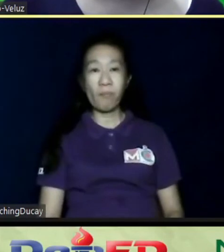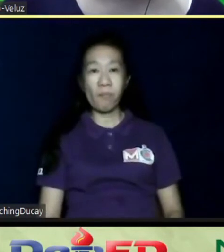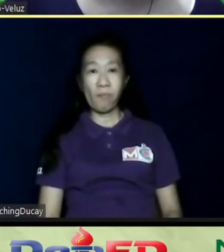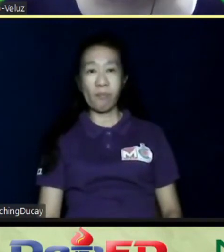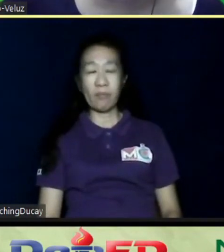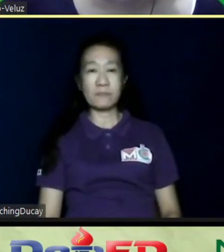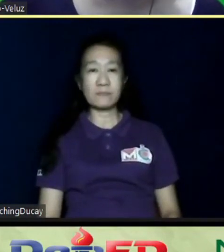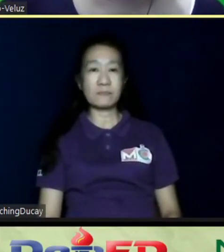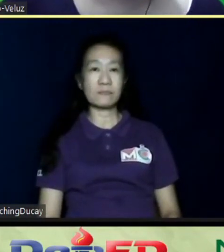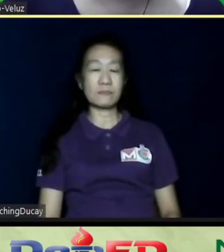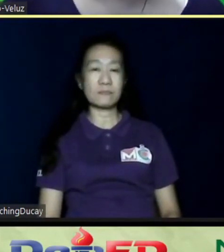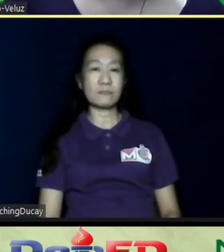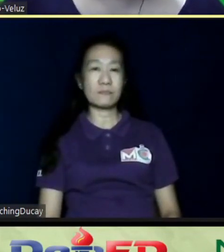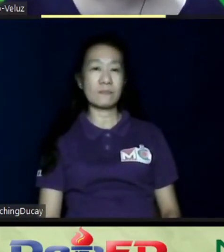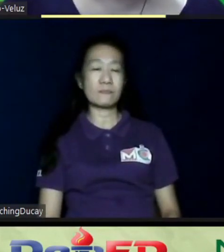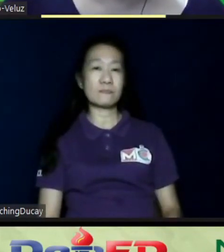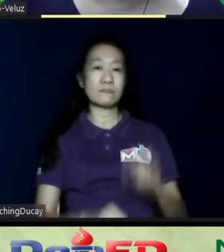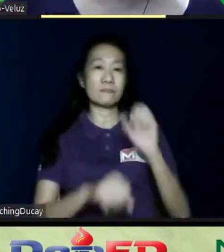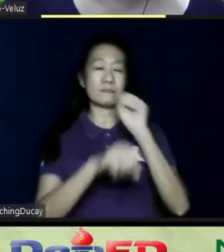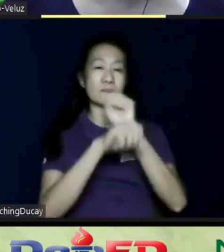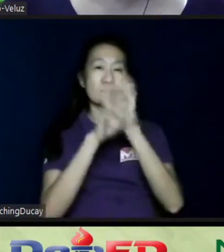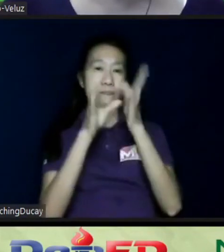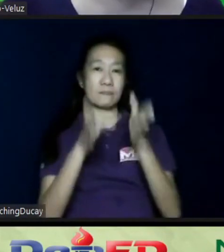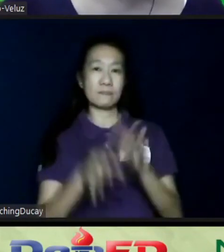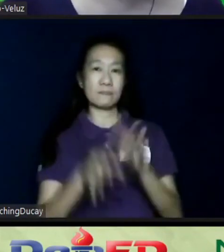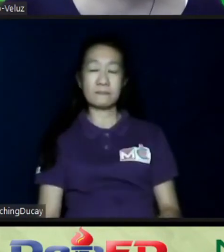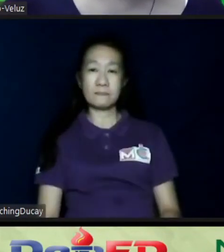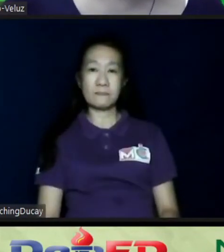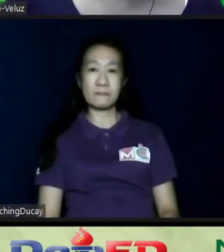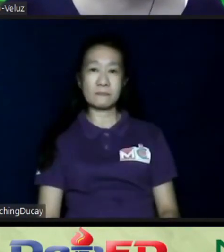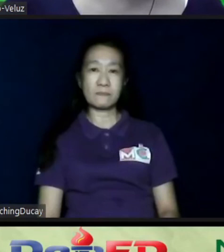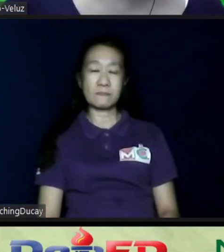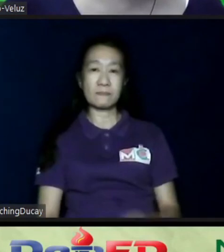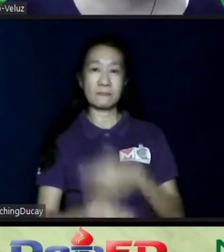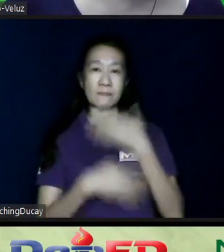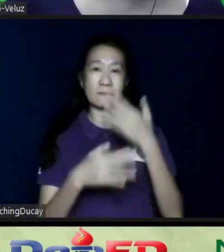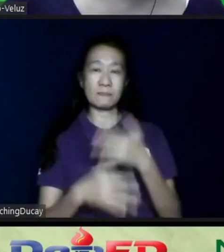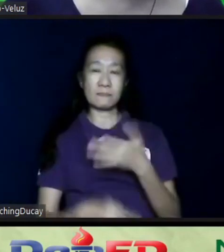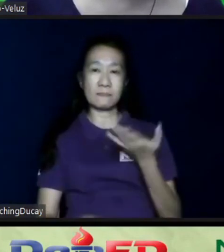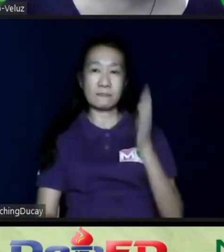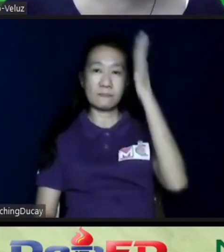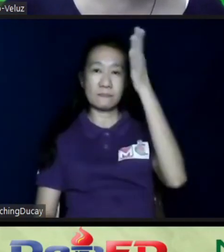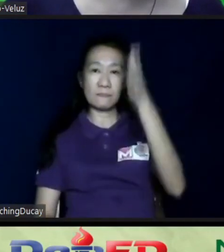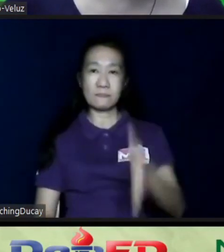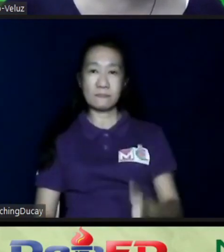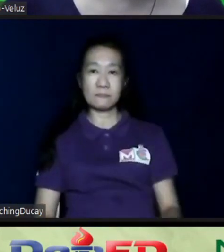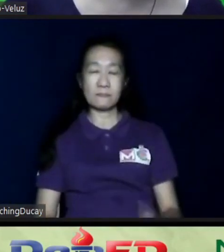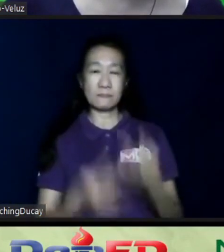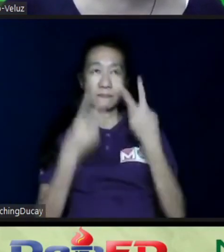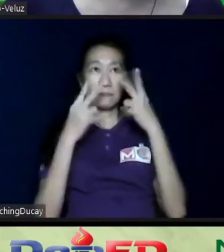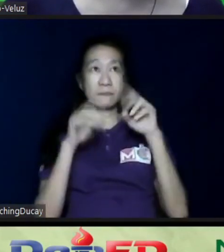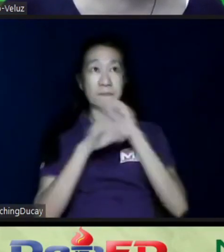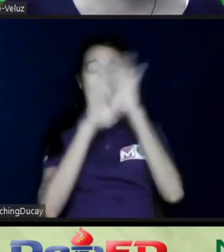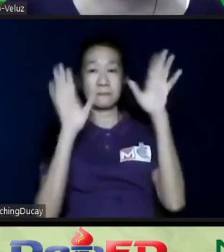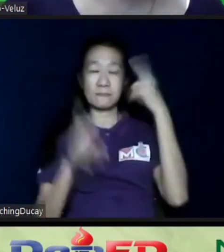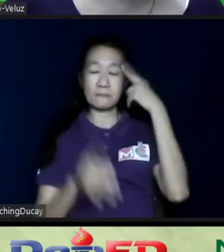employees coming into the year. Nakatawa kasi parang the future looks so bright now for our